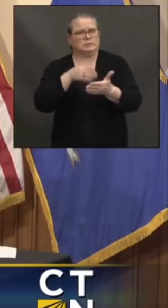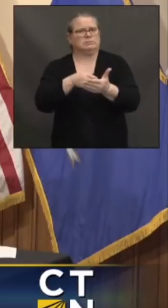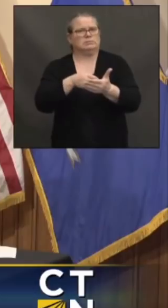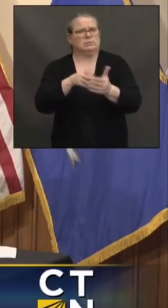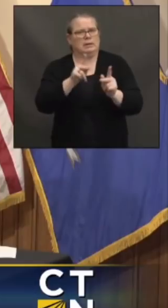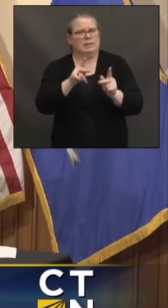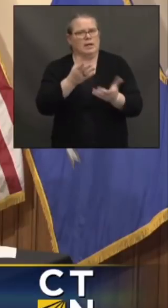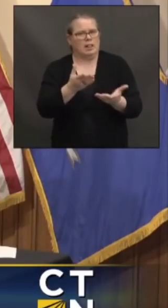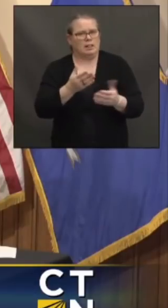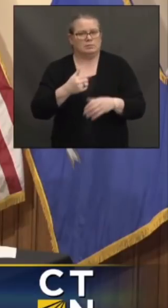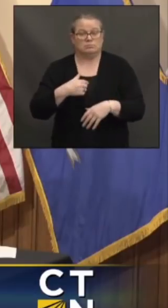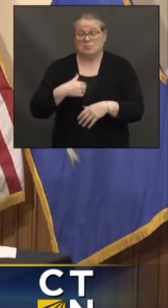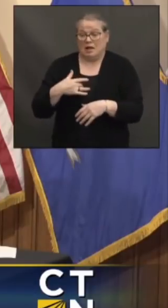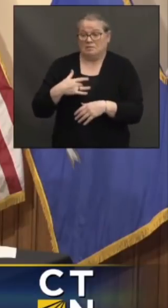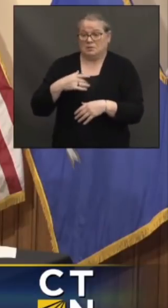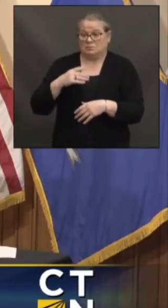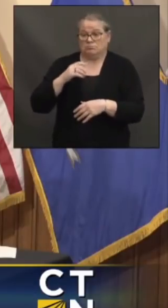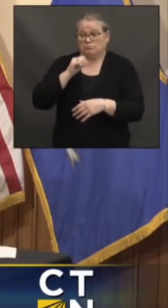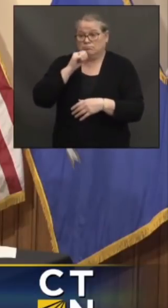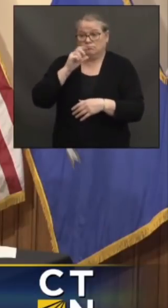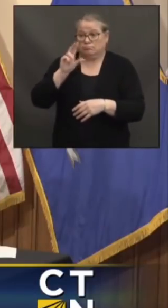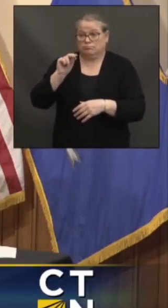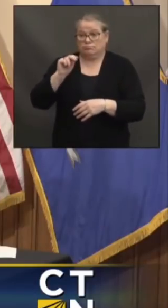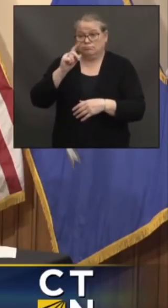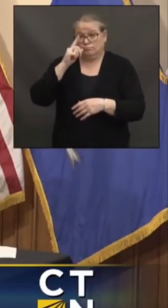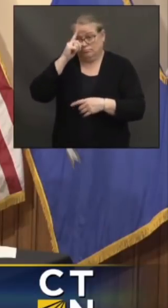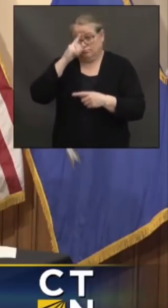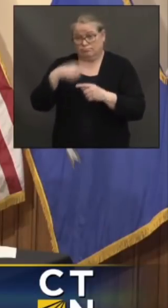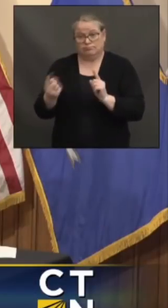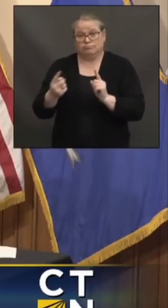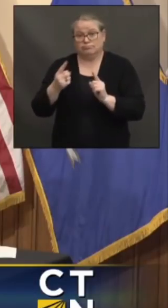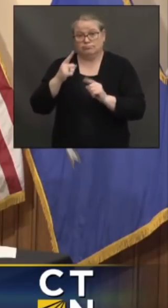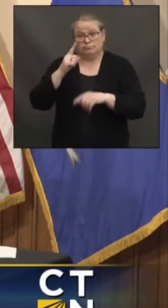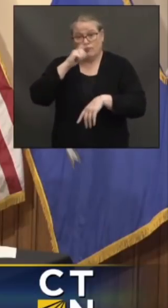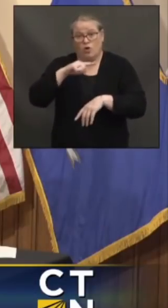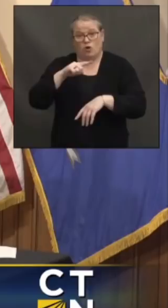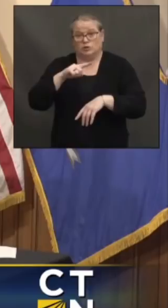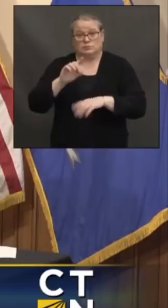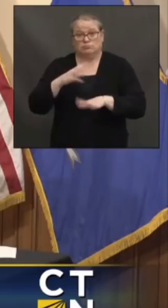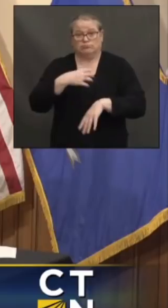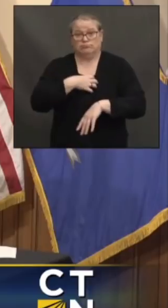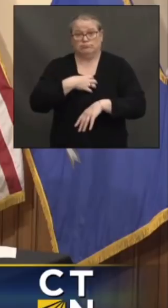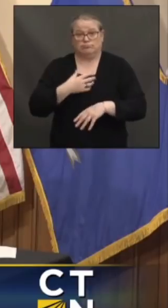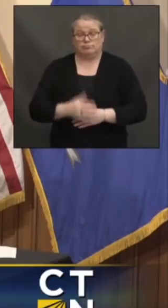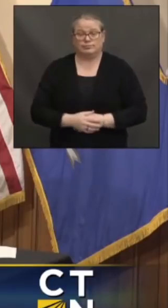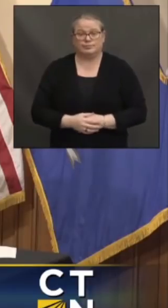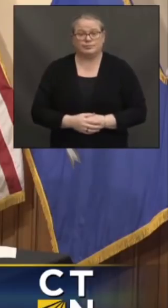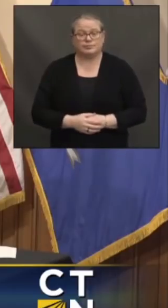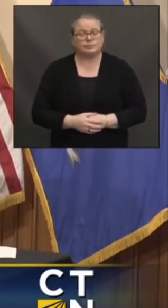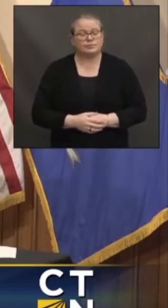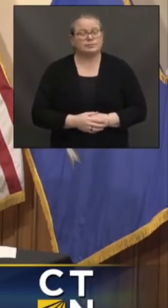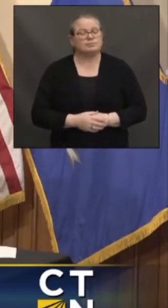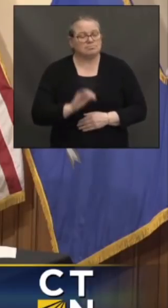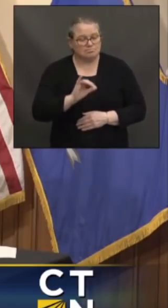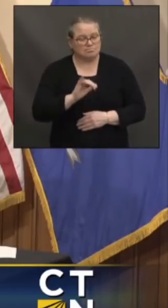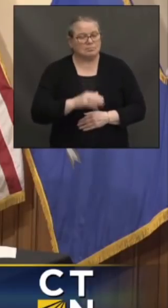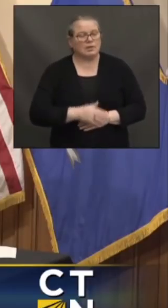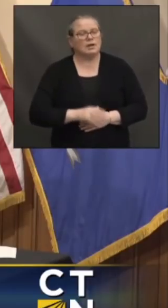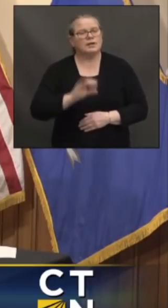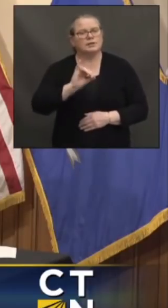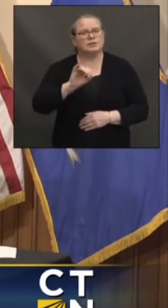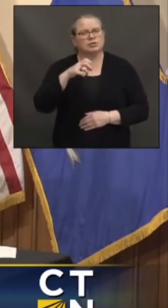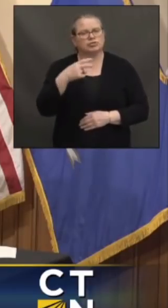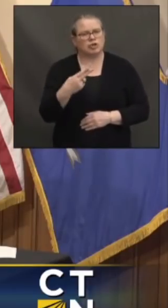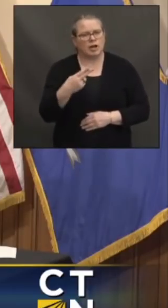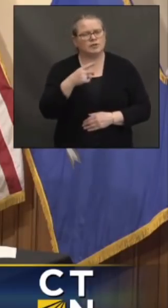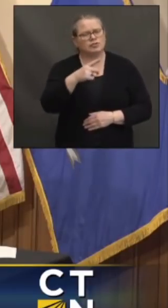Okay. Josh, you mentioned earlier that there was a website people could go to these child care providers